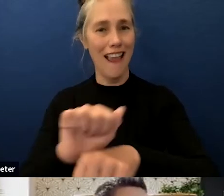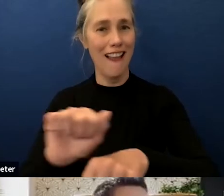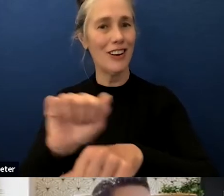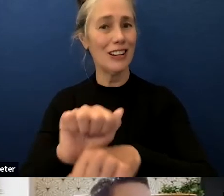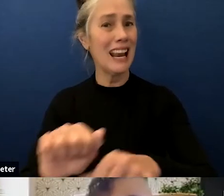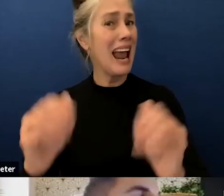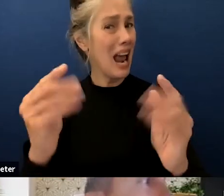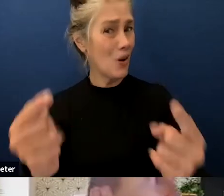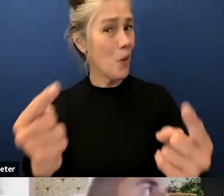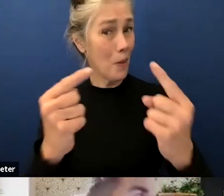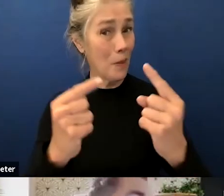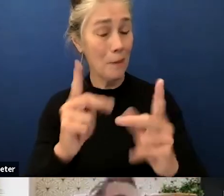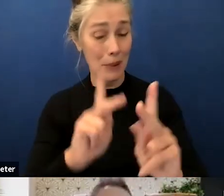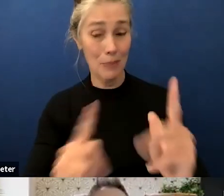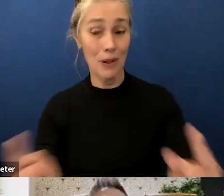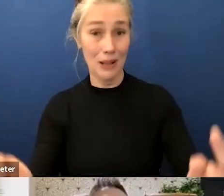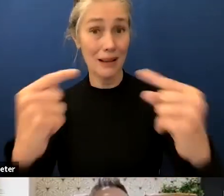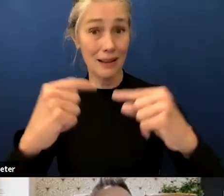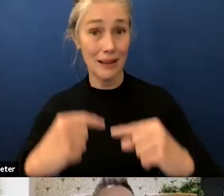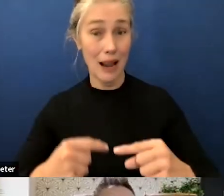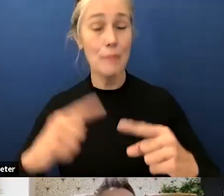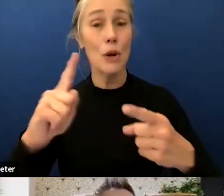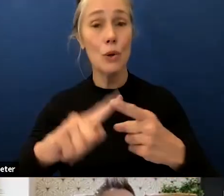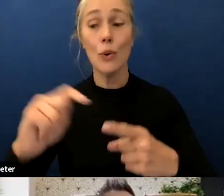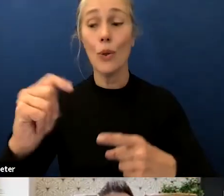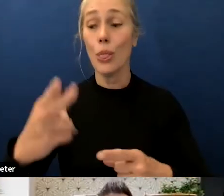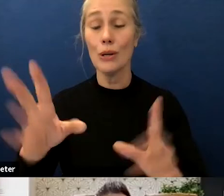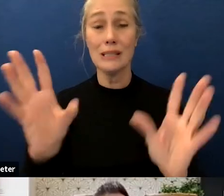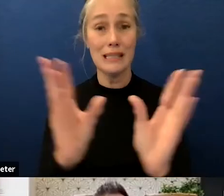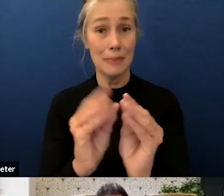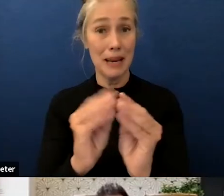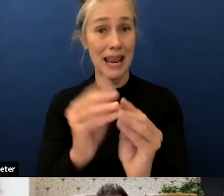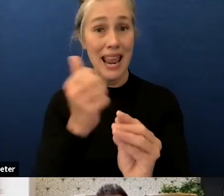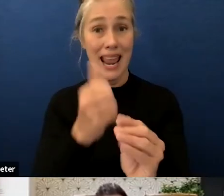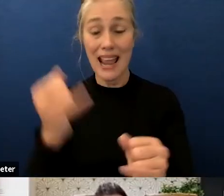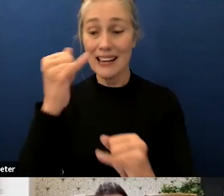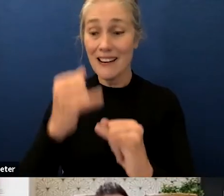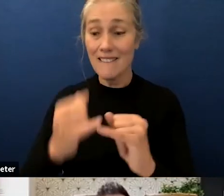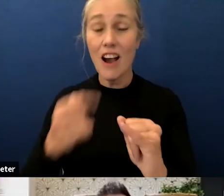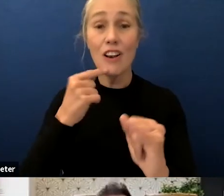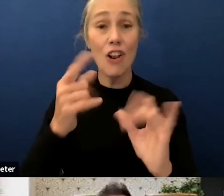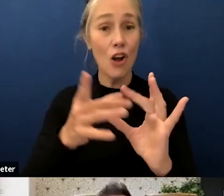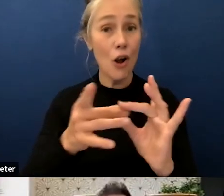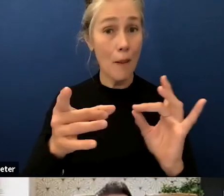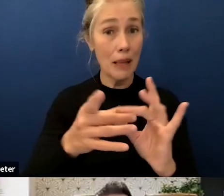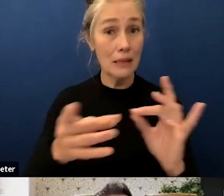any final comments or mr price would you like to speak